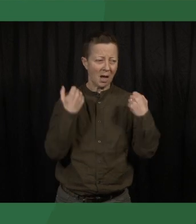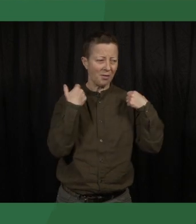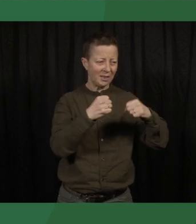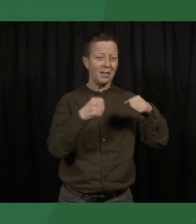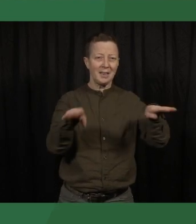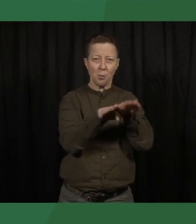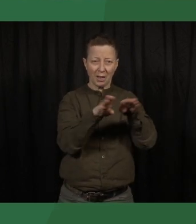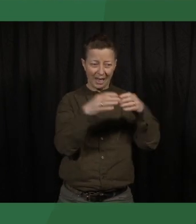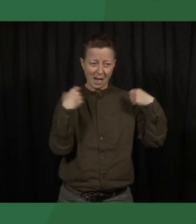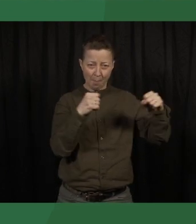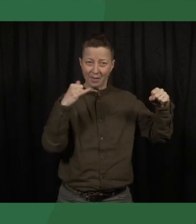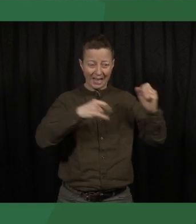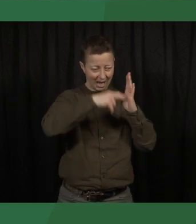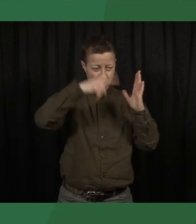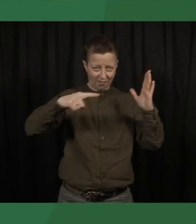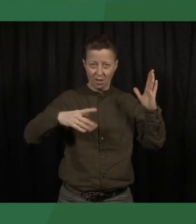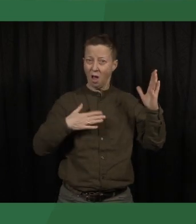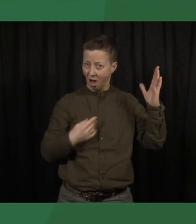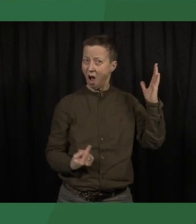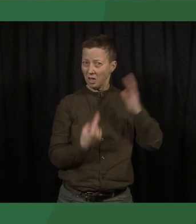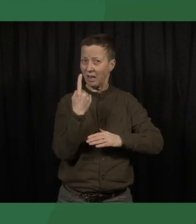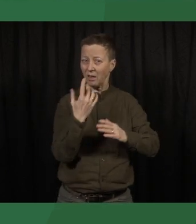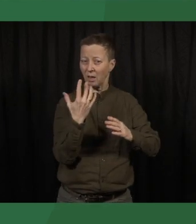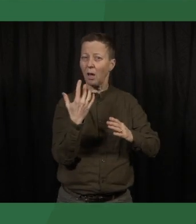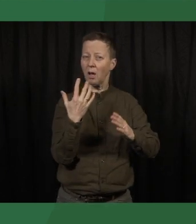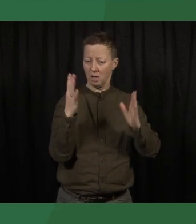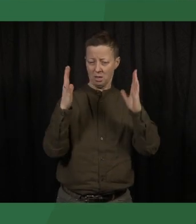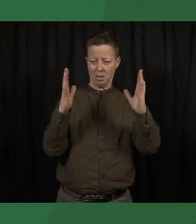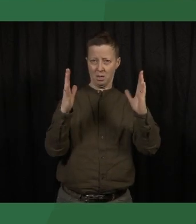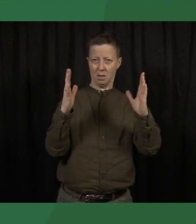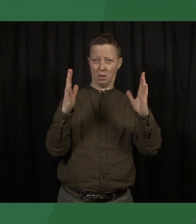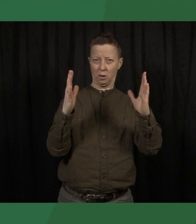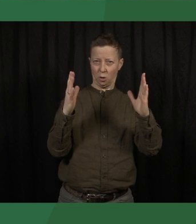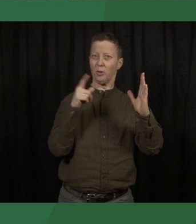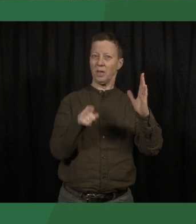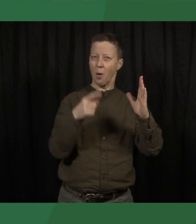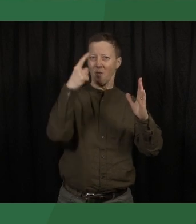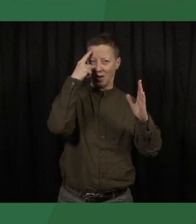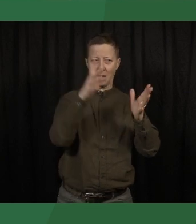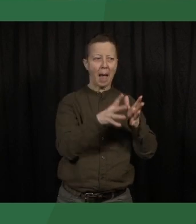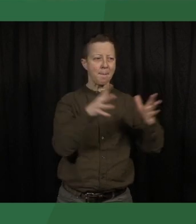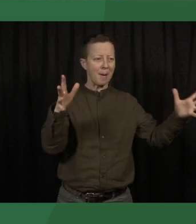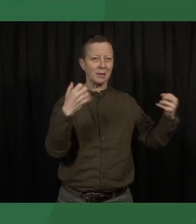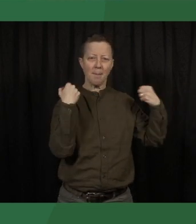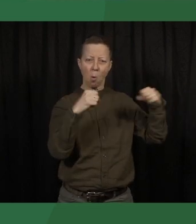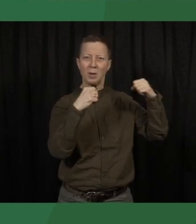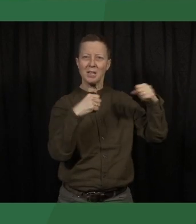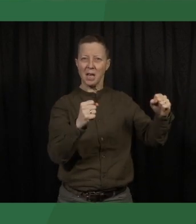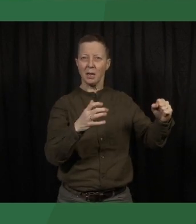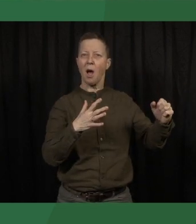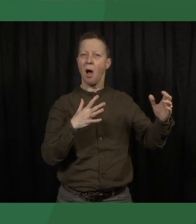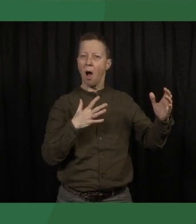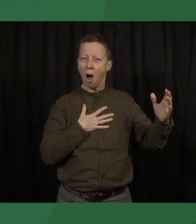in this graph have taken place. So this, knowing that mass mobilization has the capacity to